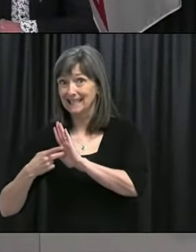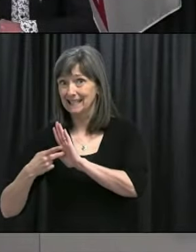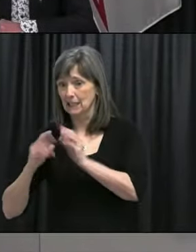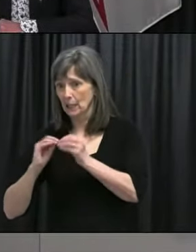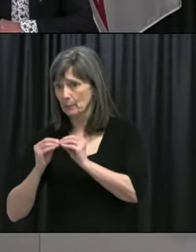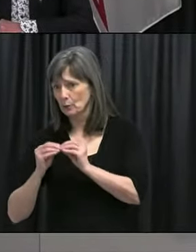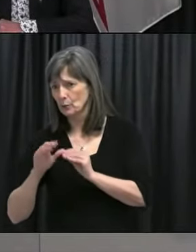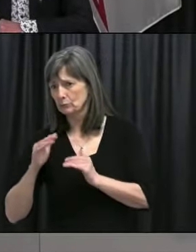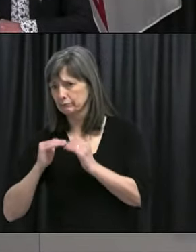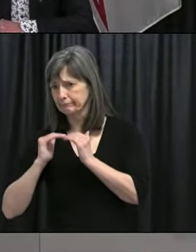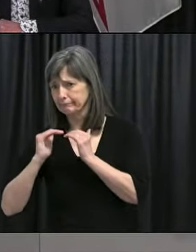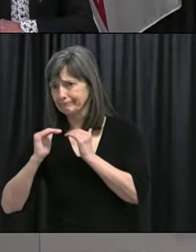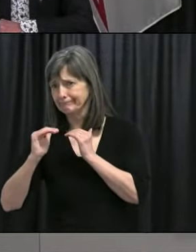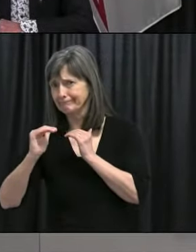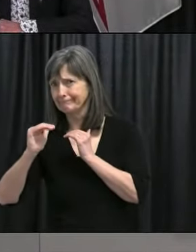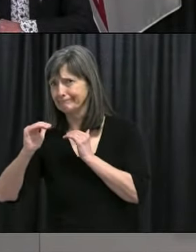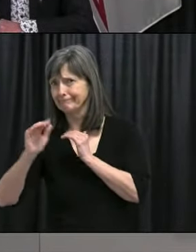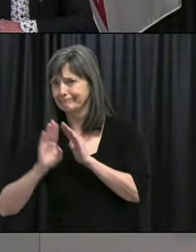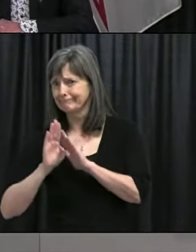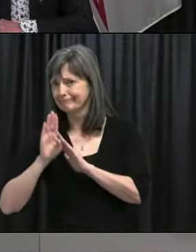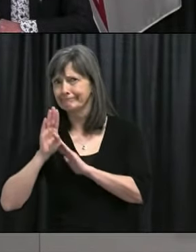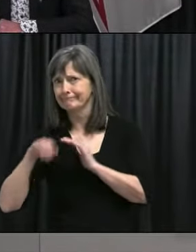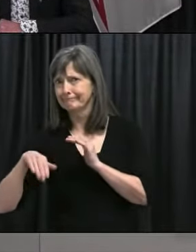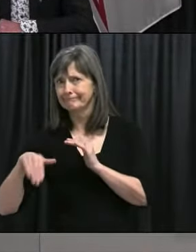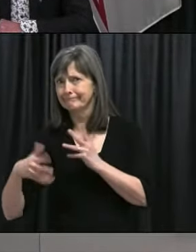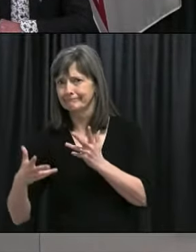um, at least at the same time.